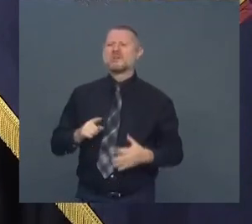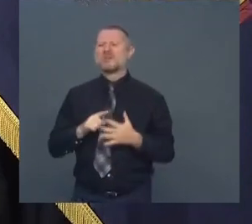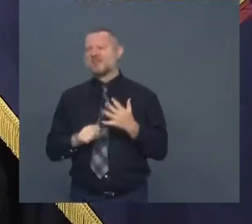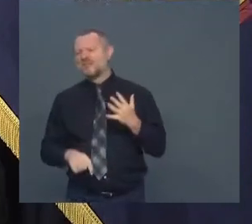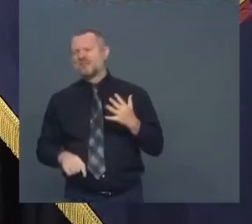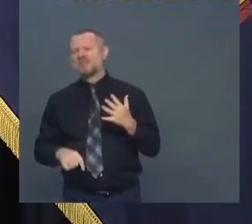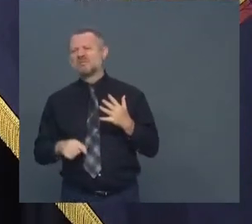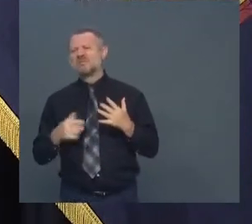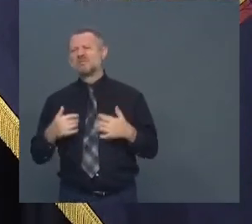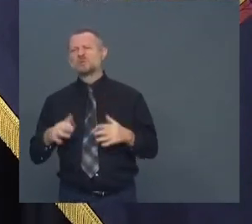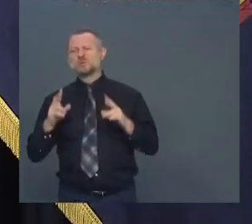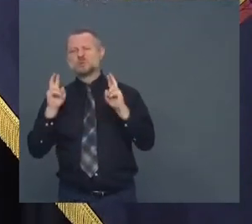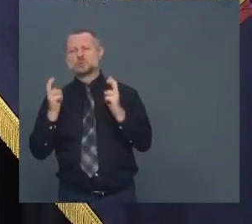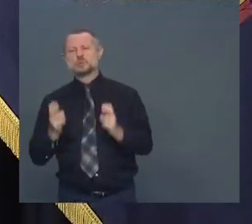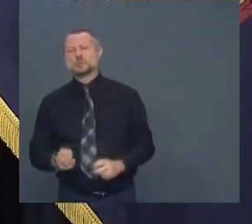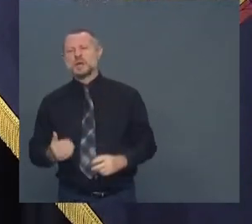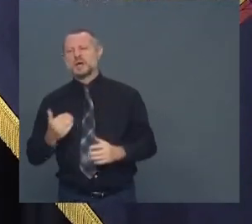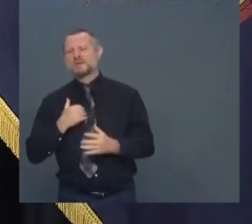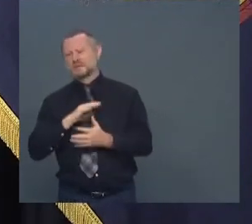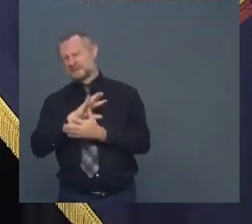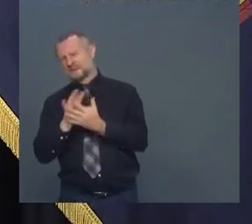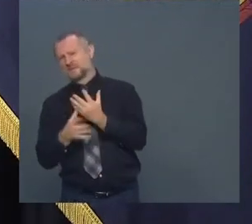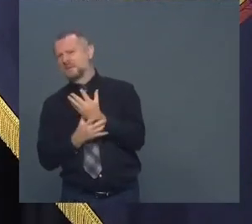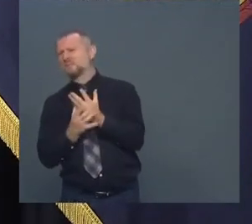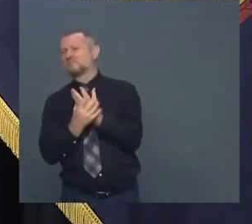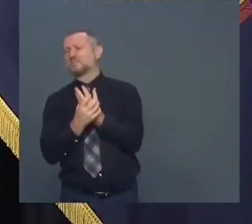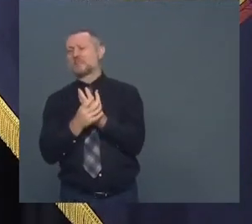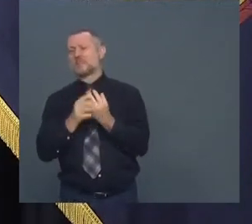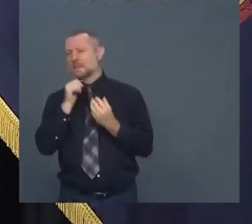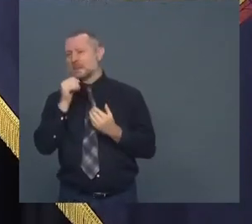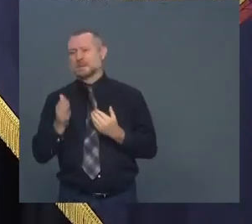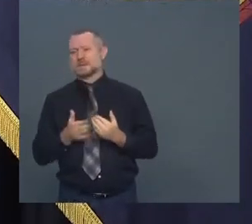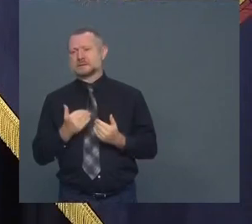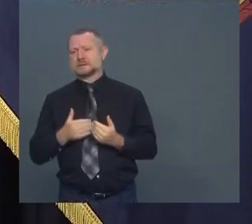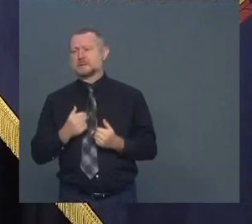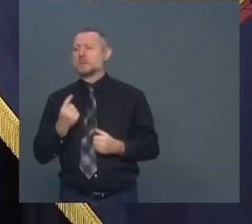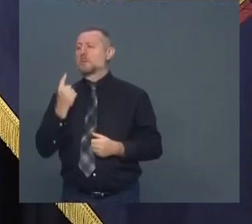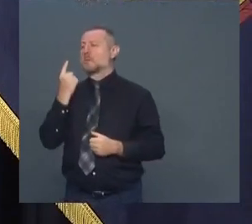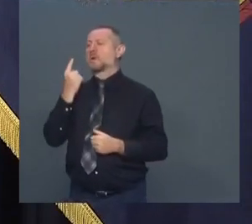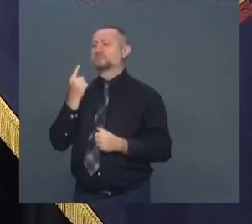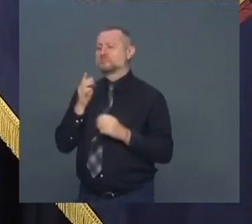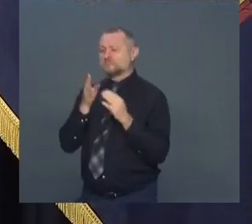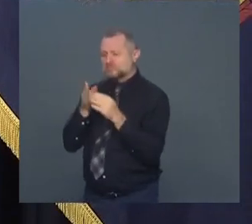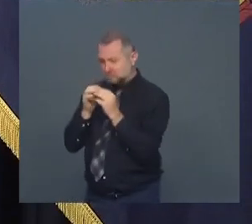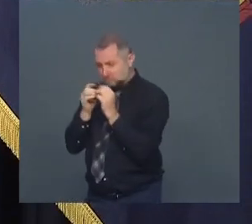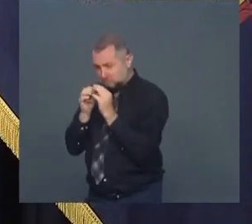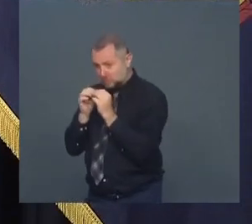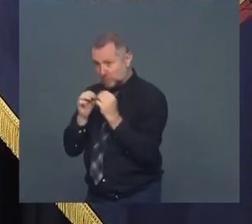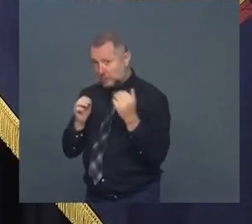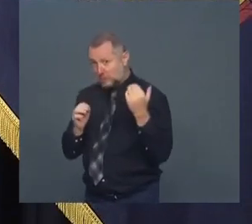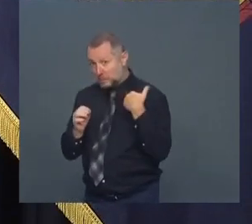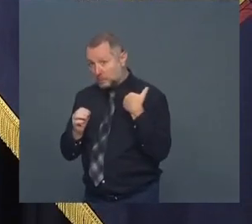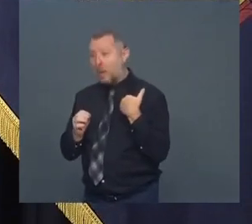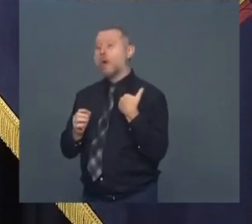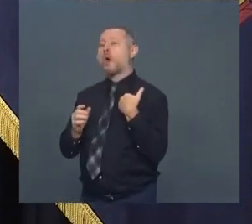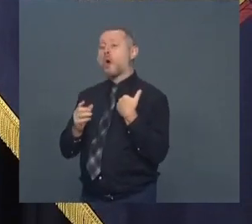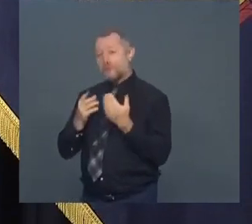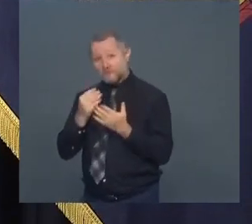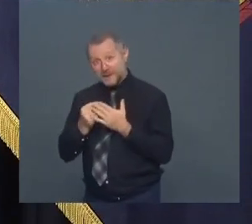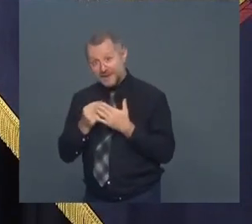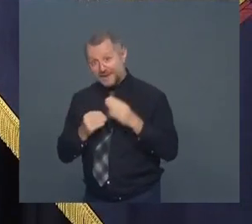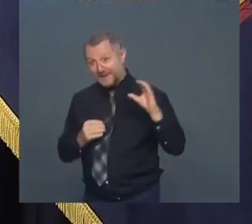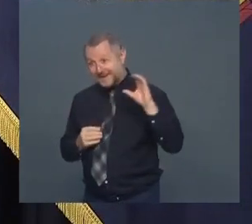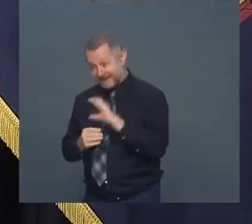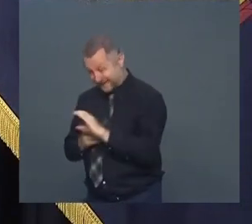Okay. So it's not as simple as if we got a big check tomorrow all our problems would go away.